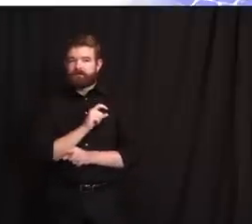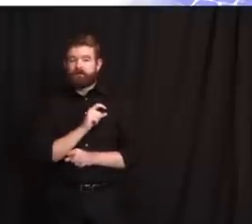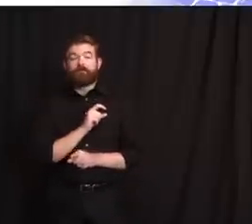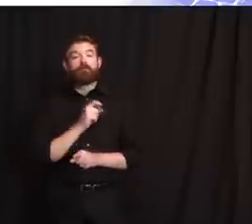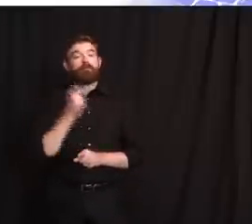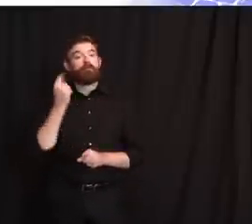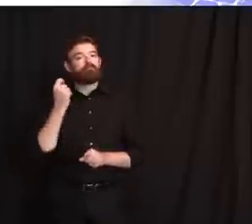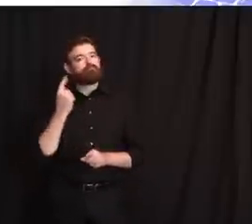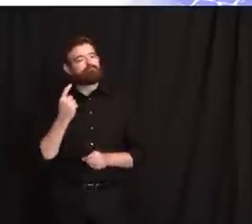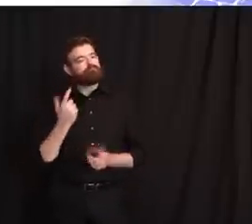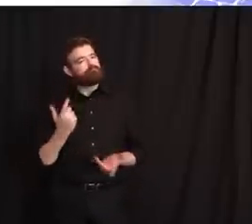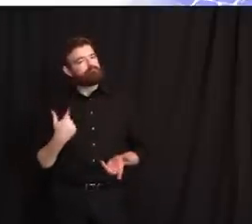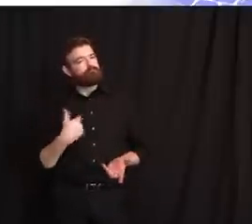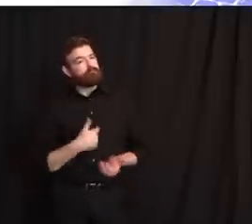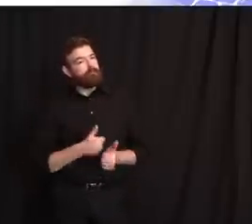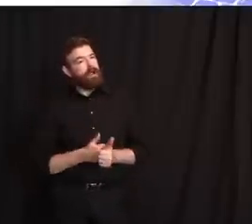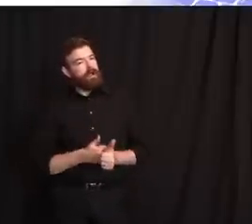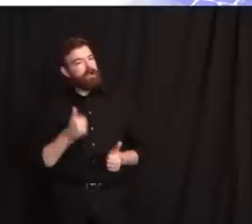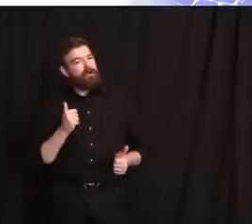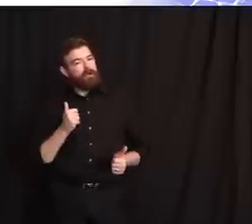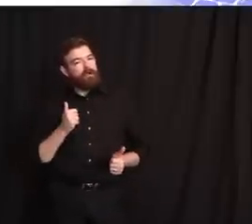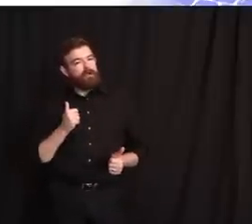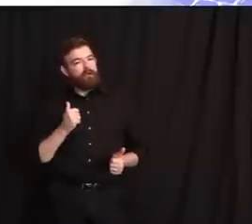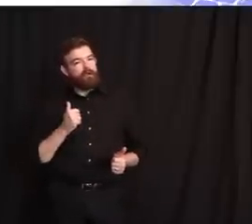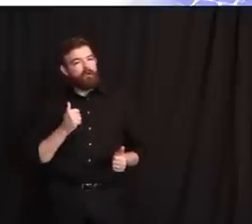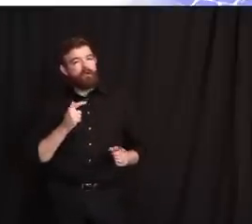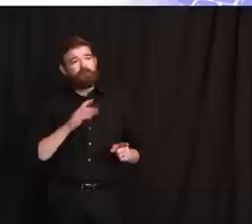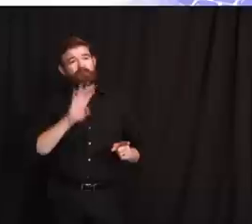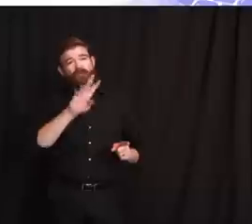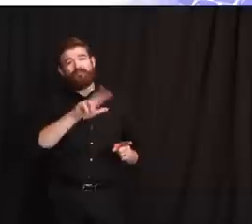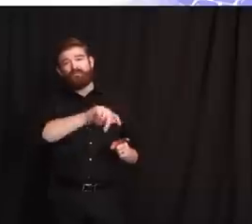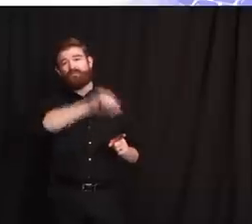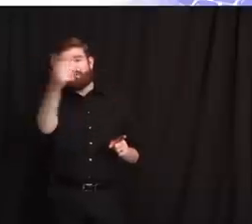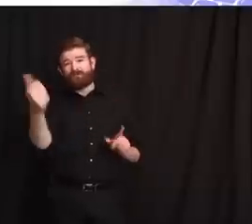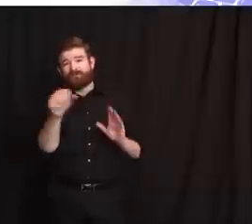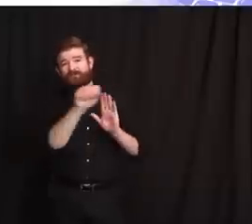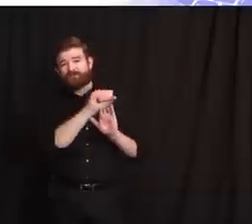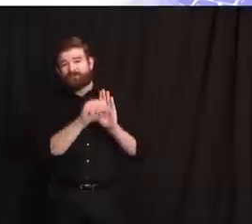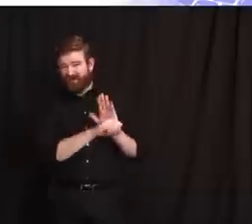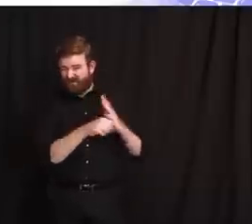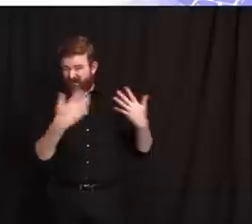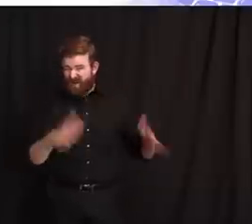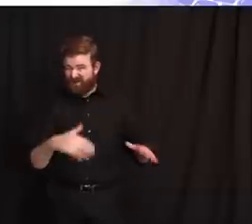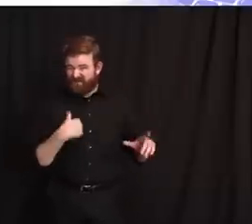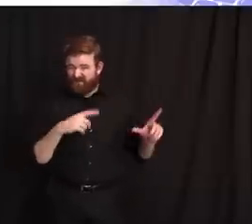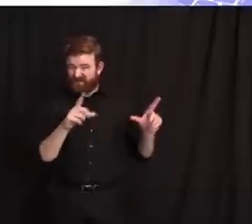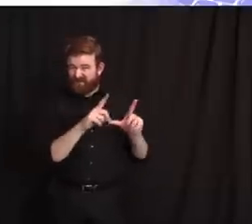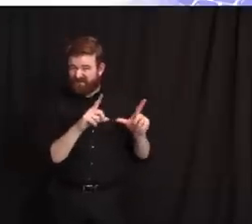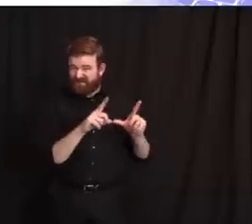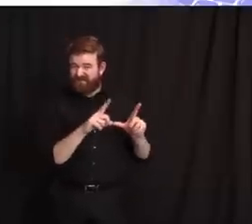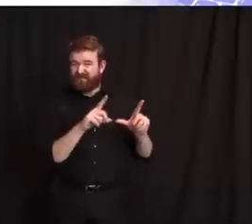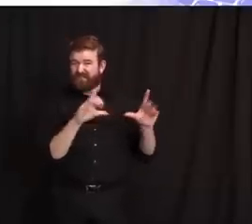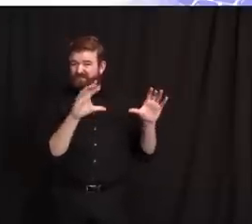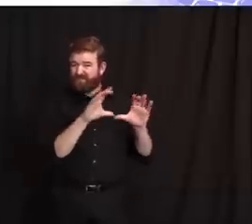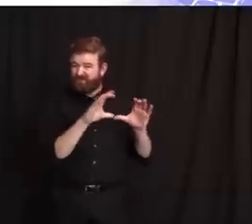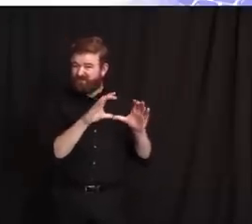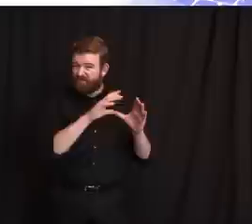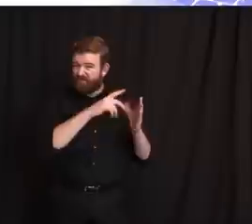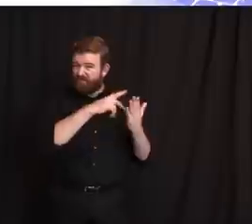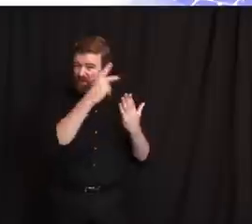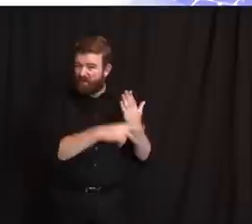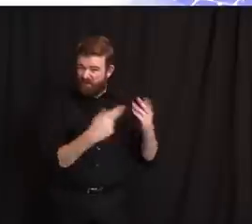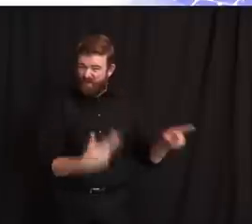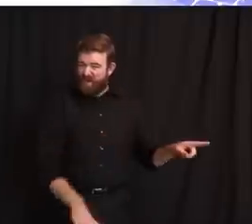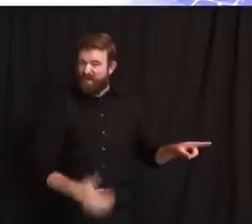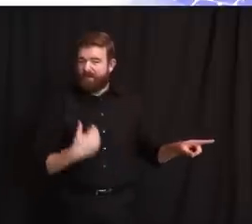think there are something like 43 states that have some type of licensing or certification program. And so this